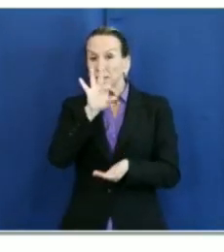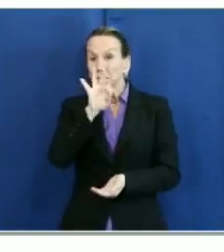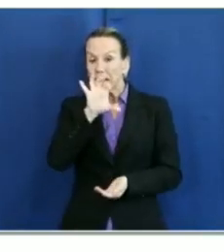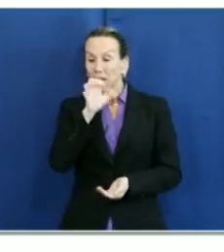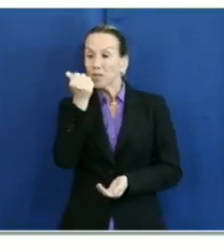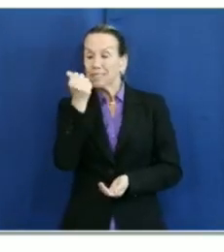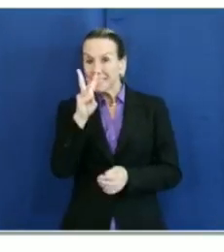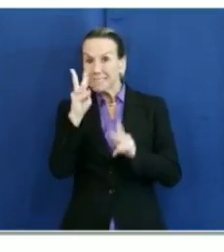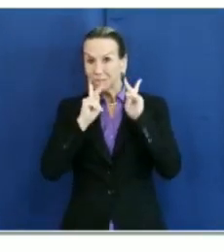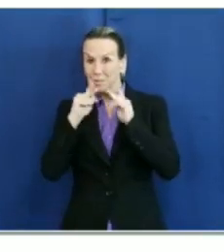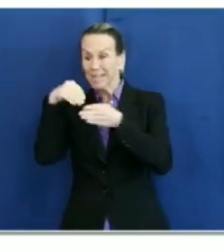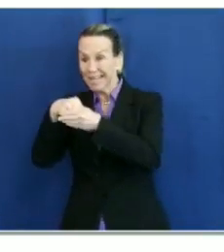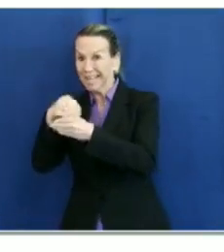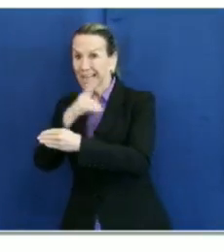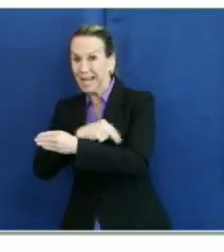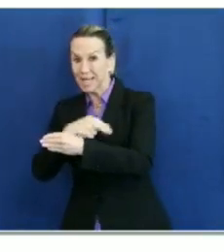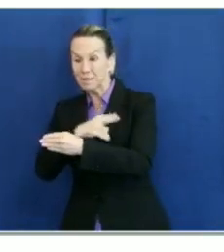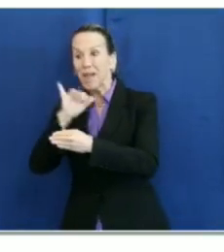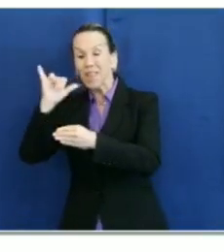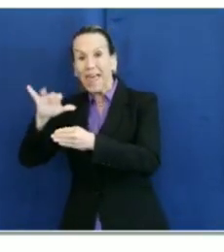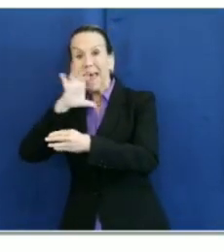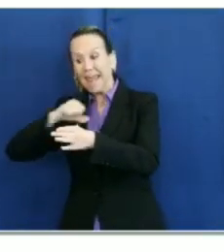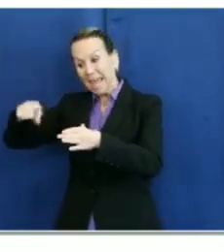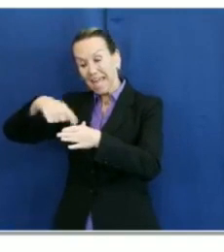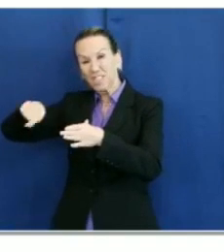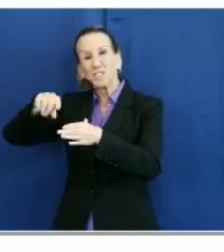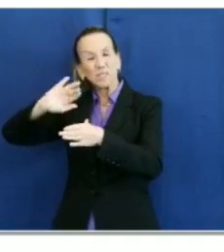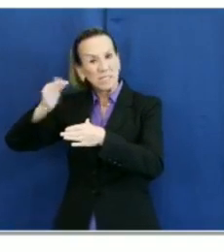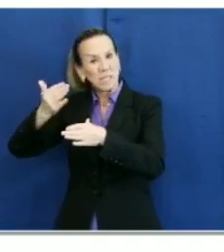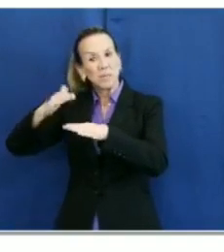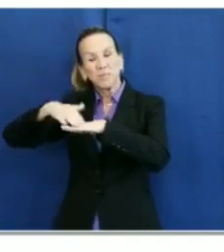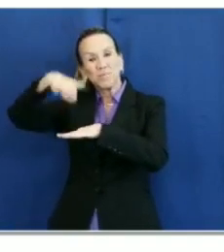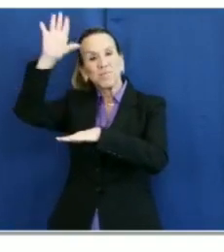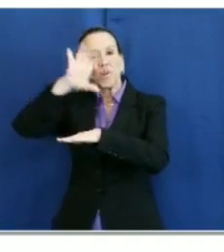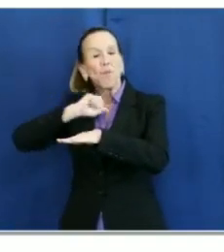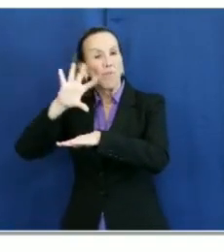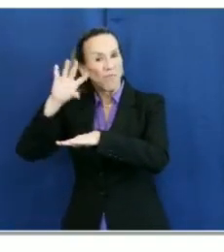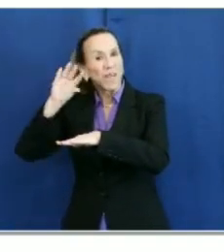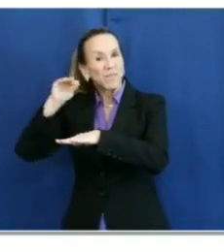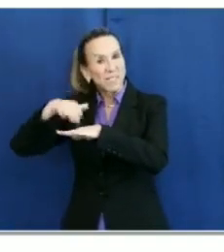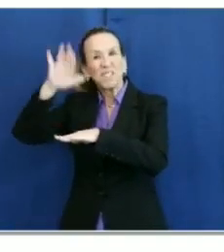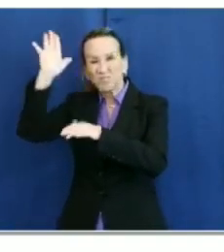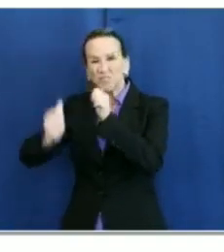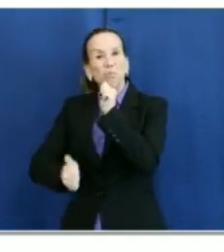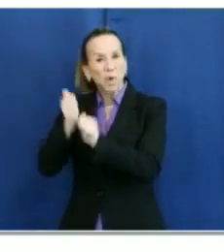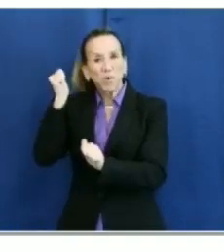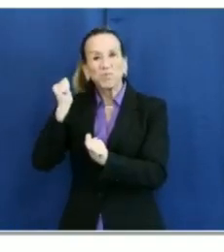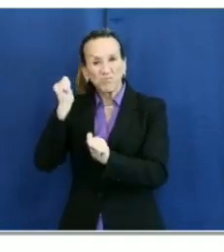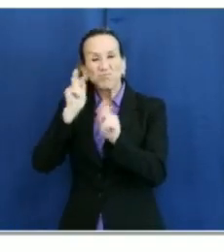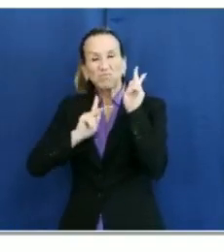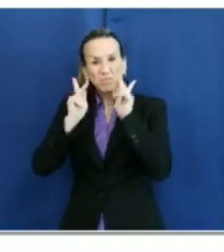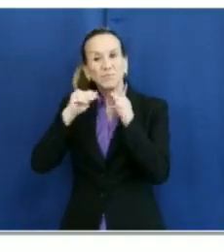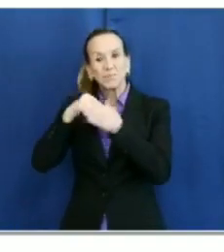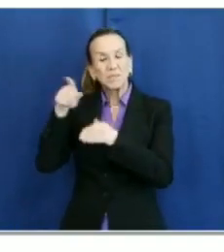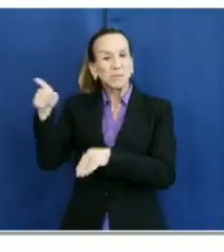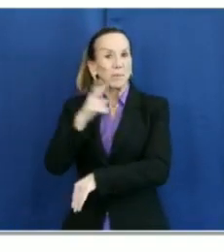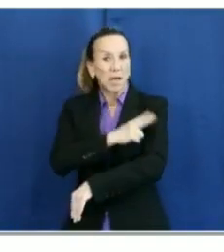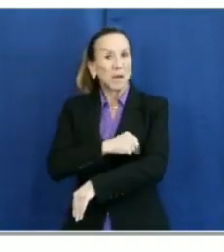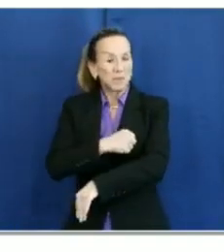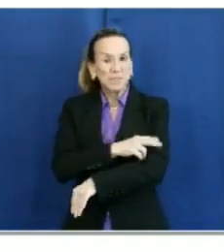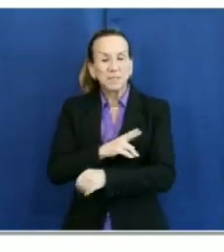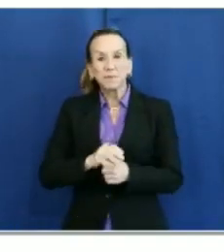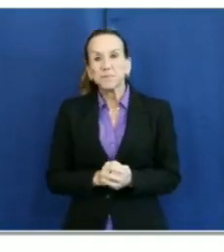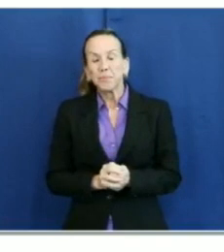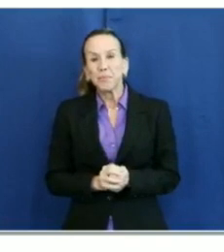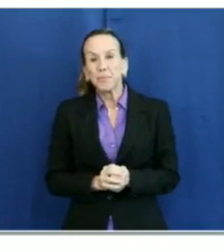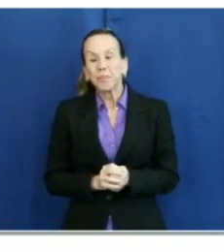hospitalizations, the age group 50 years of age and older makes up the predominant number of cases at